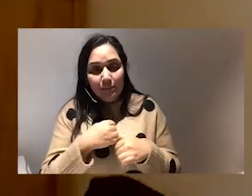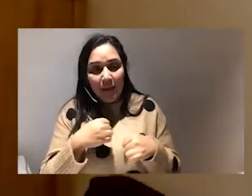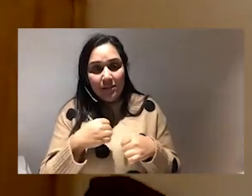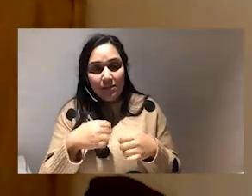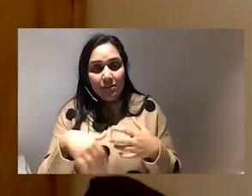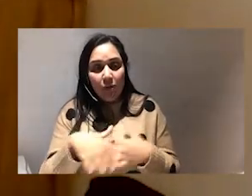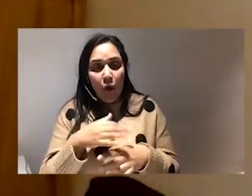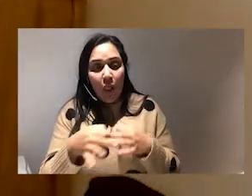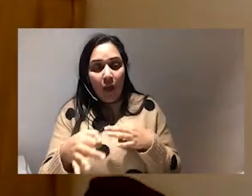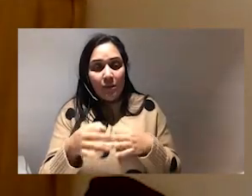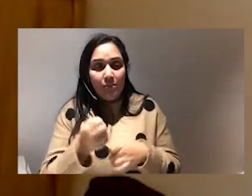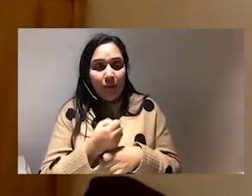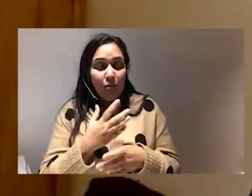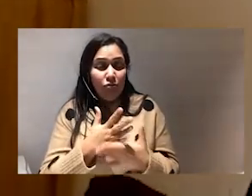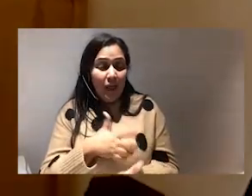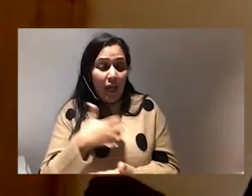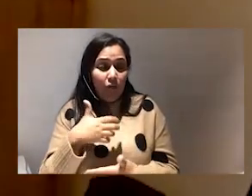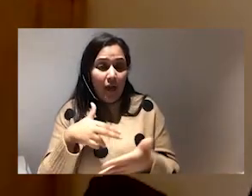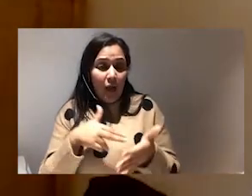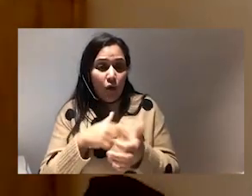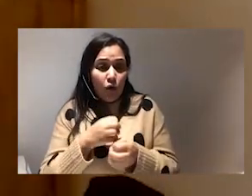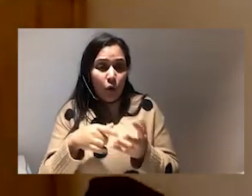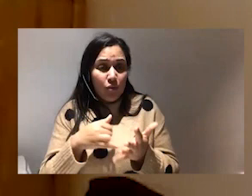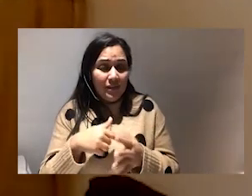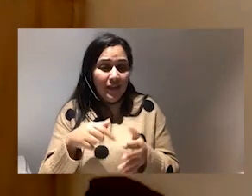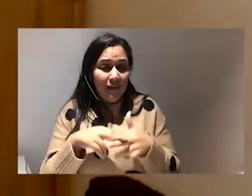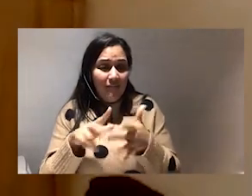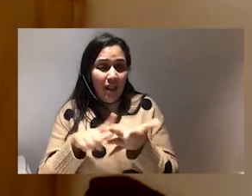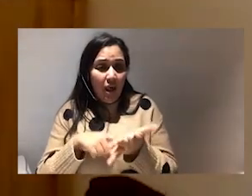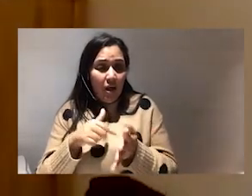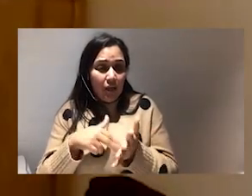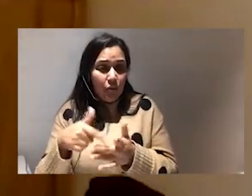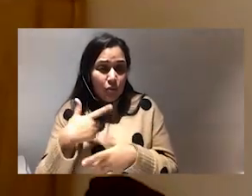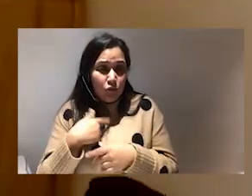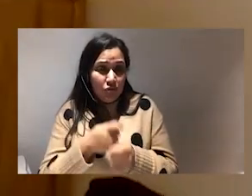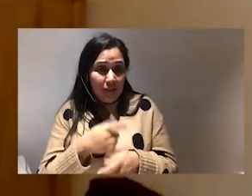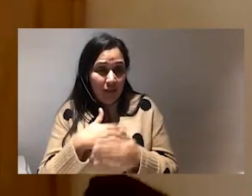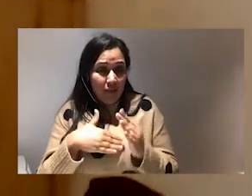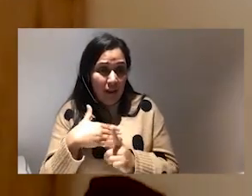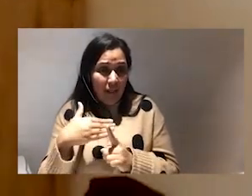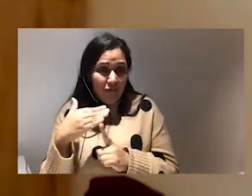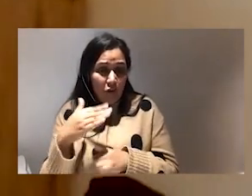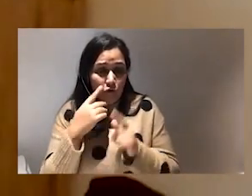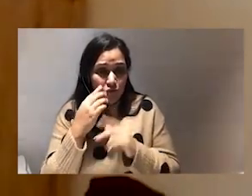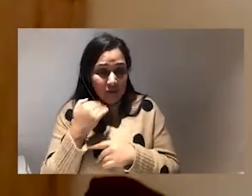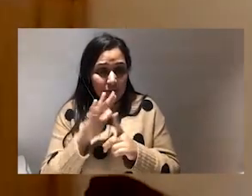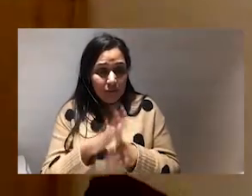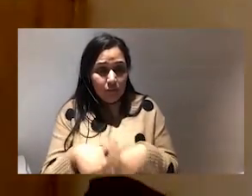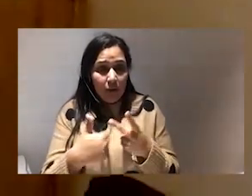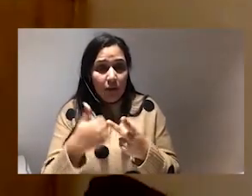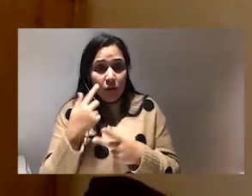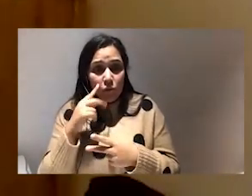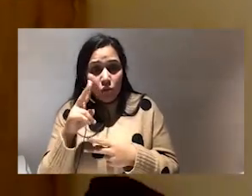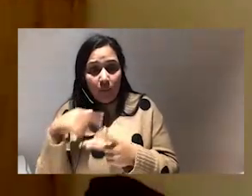how they um how ngozi falani was treated and the levels of racism i got so upset as we saw women who work in borg